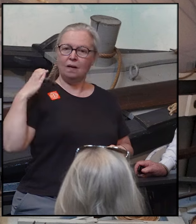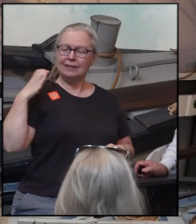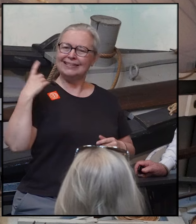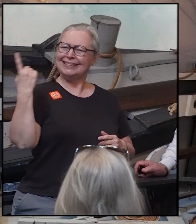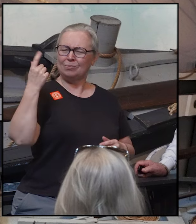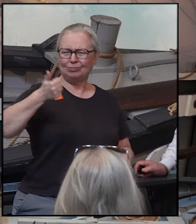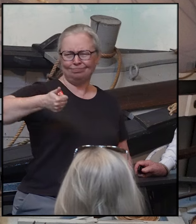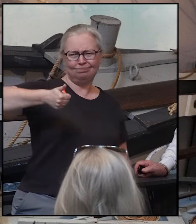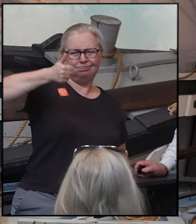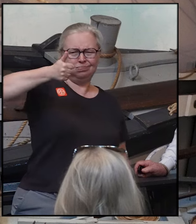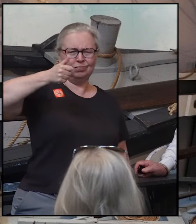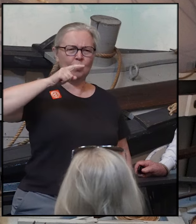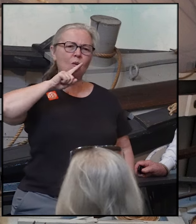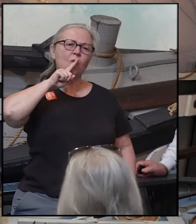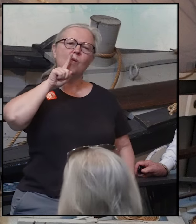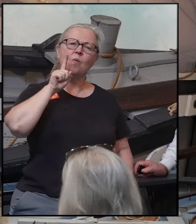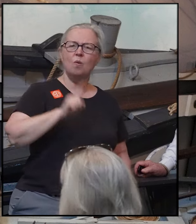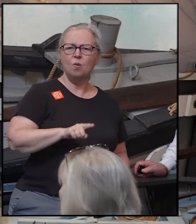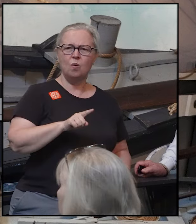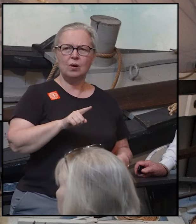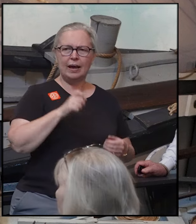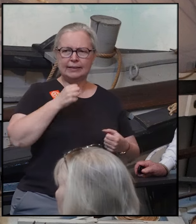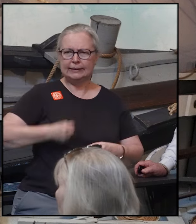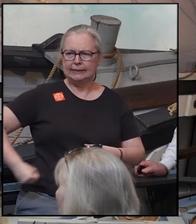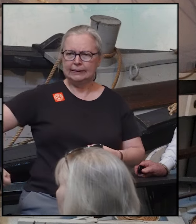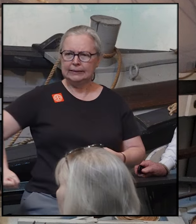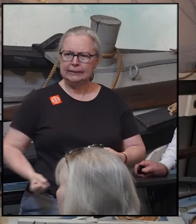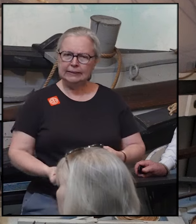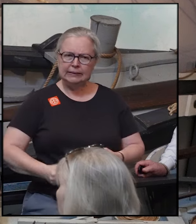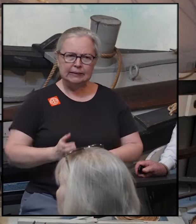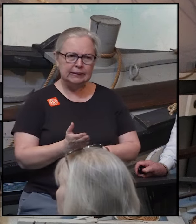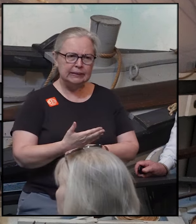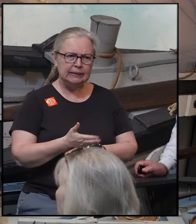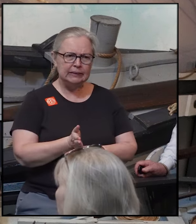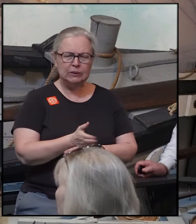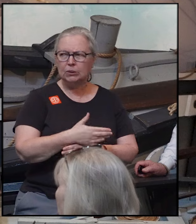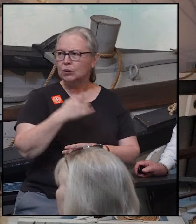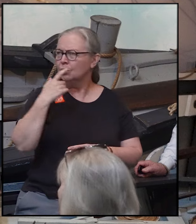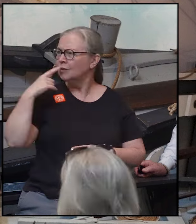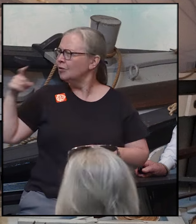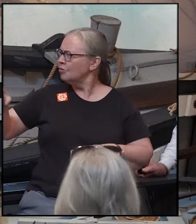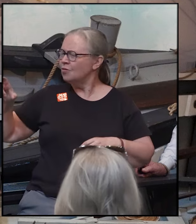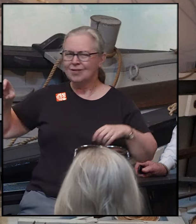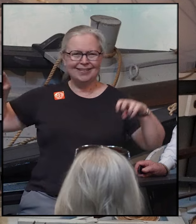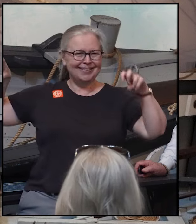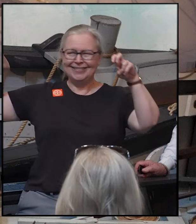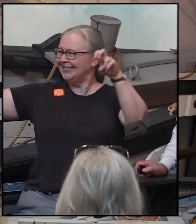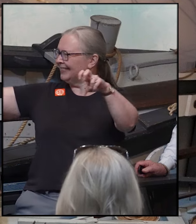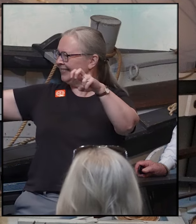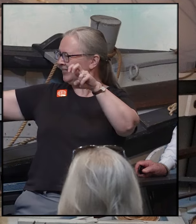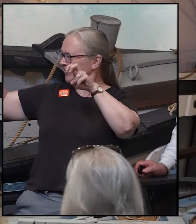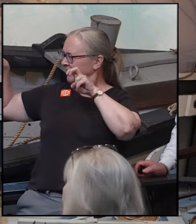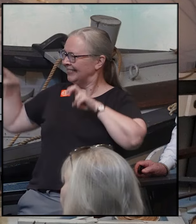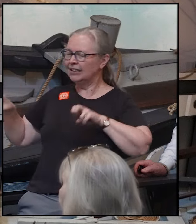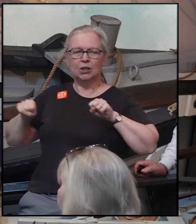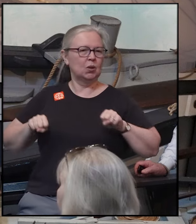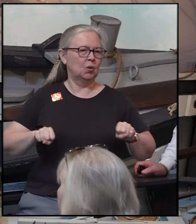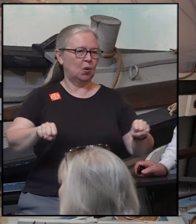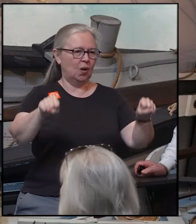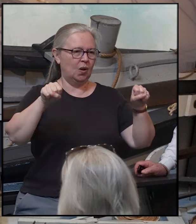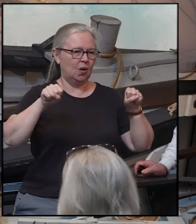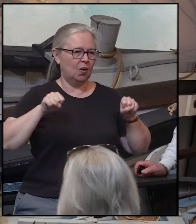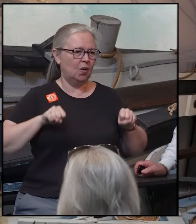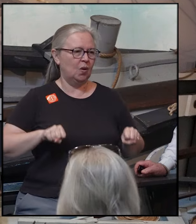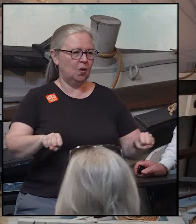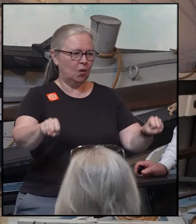someone who is giving the orders and steering the boat. And then there would be two rowers on each side. And if you look